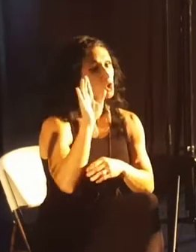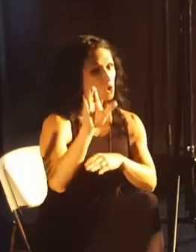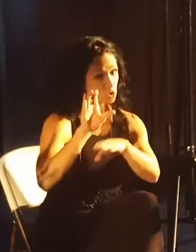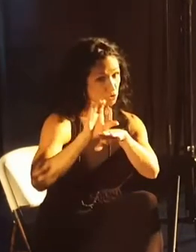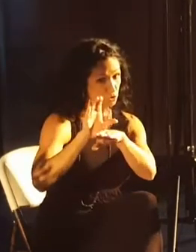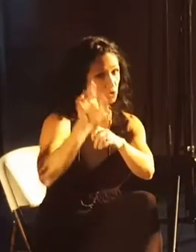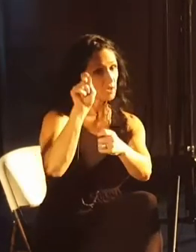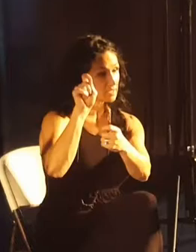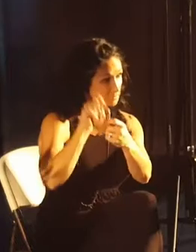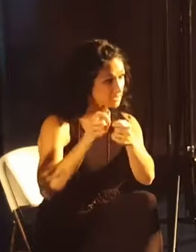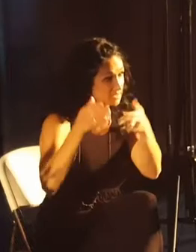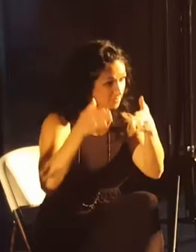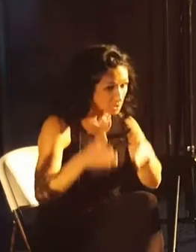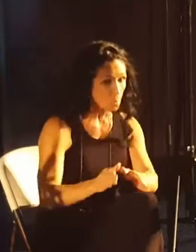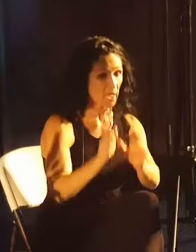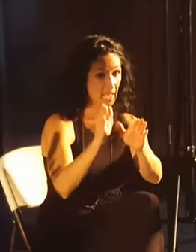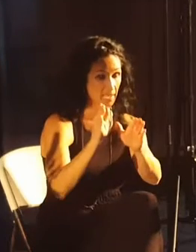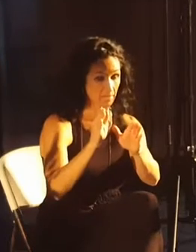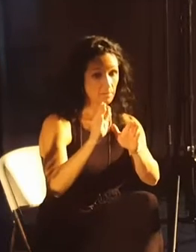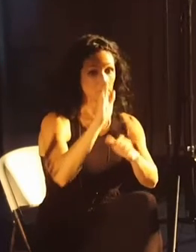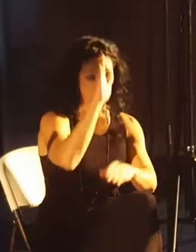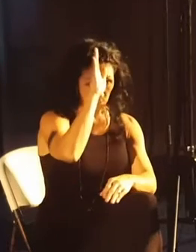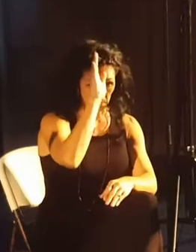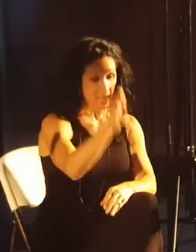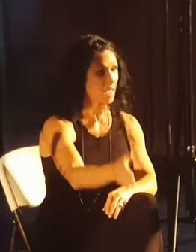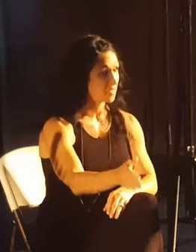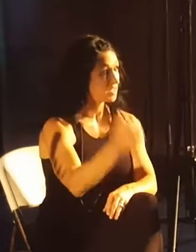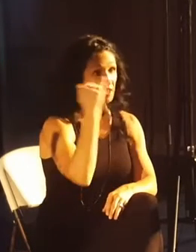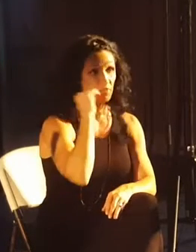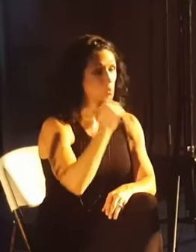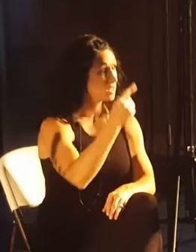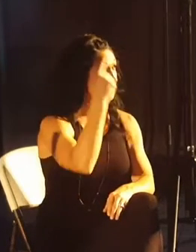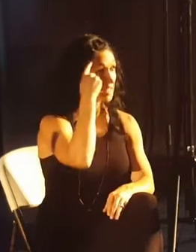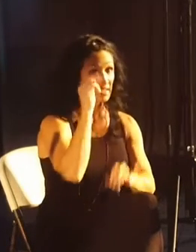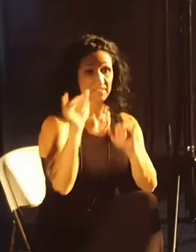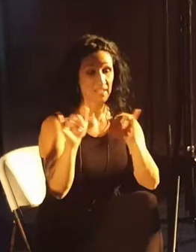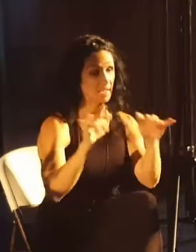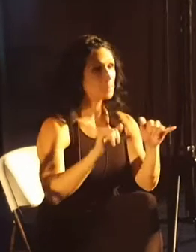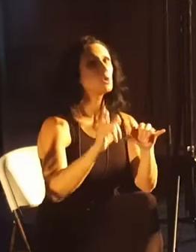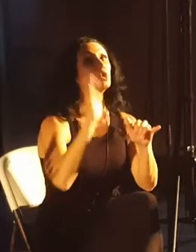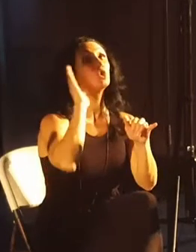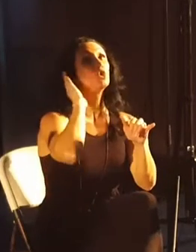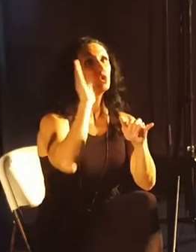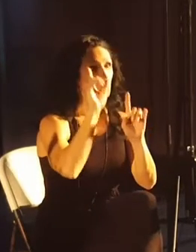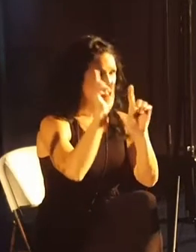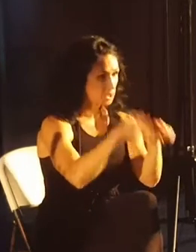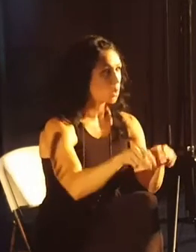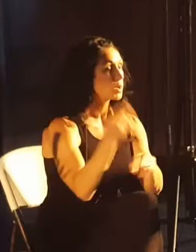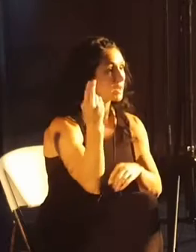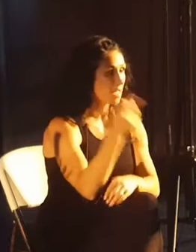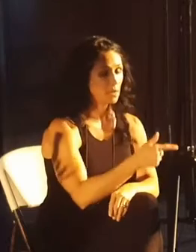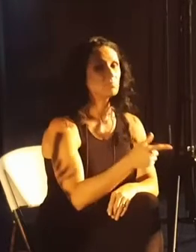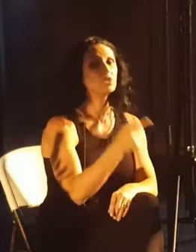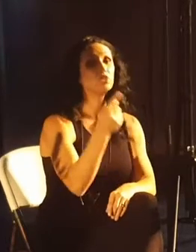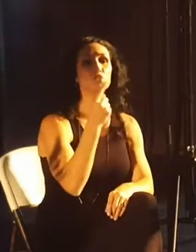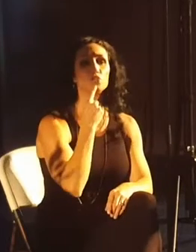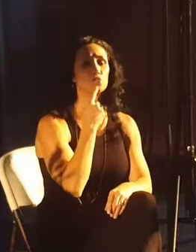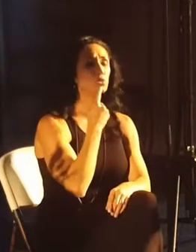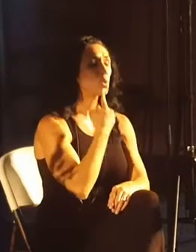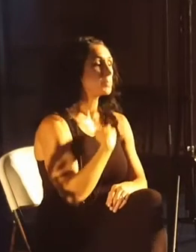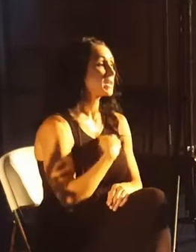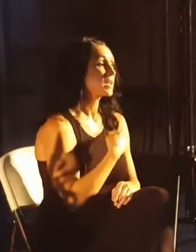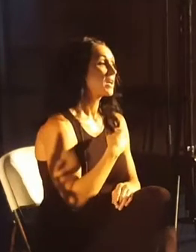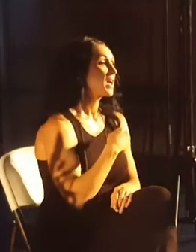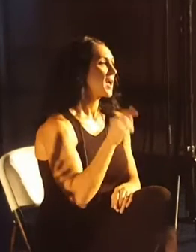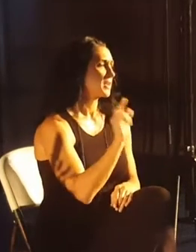there was a specific way of thinking and believing. And if you didn't think or believe that you were bound for hell. And so she told me with love, I love you,